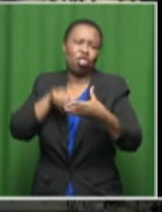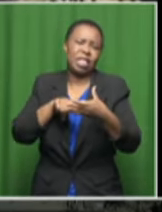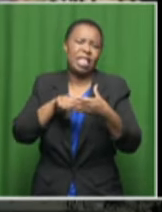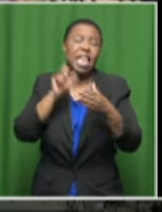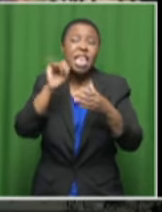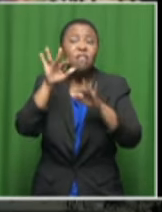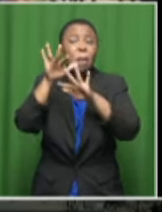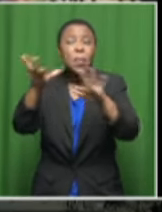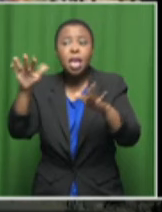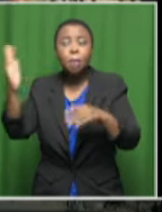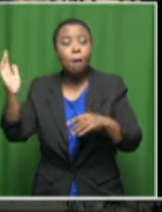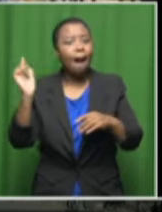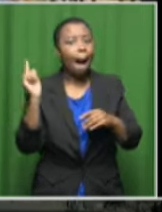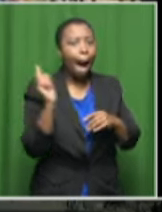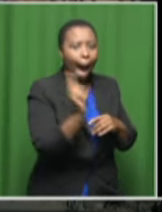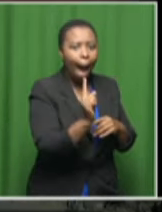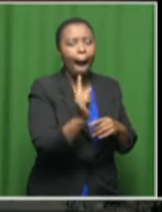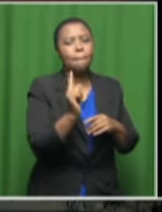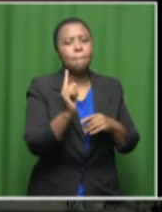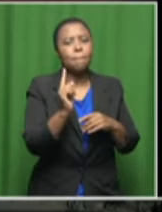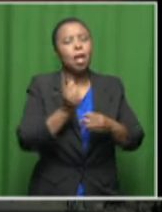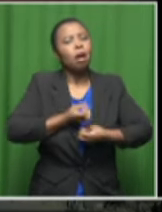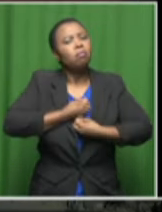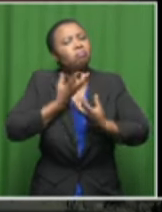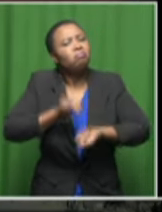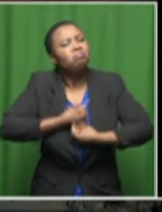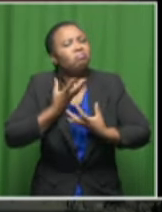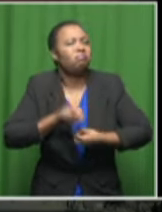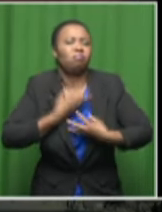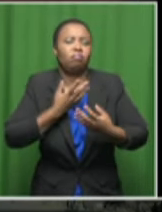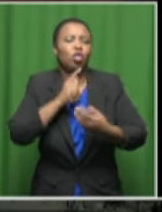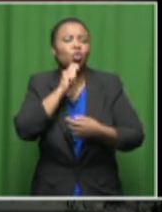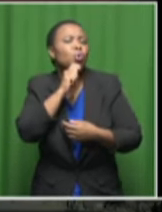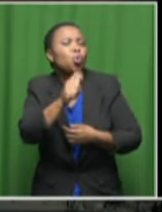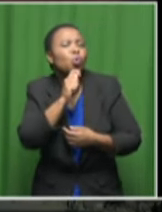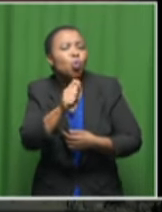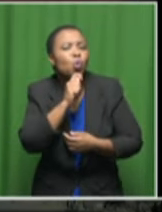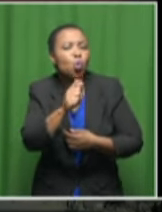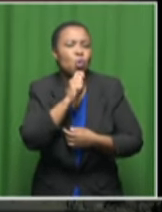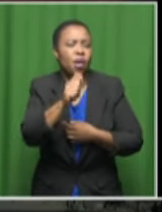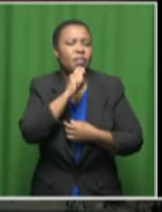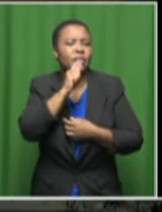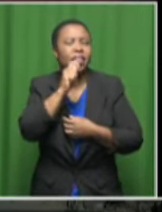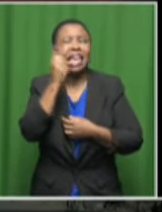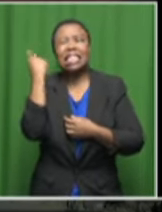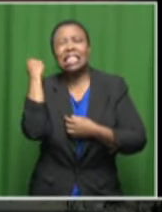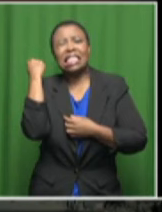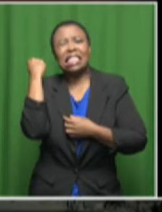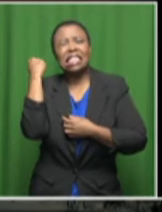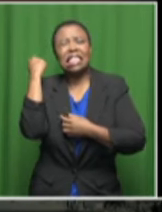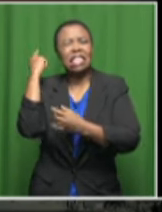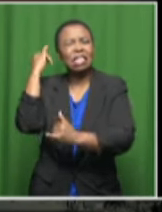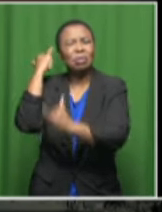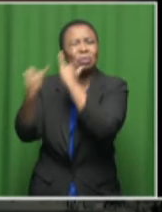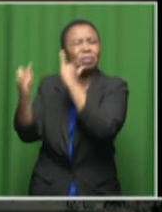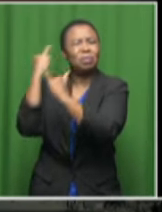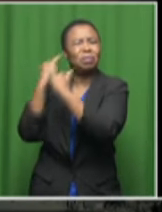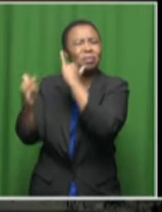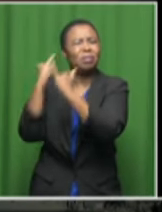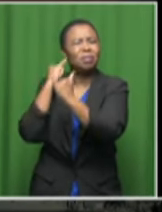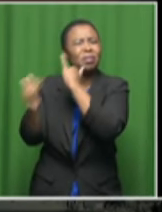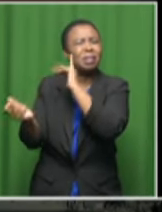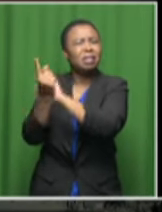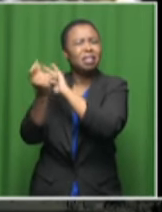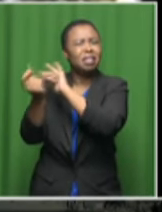and rediverged the truth of all those atrocities that were committed during the Monday period,